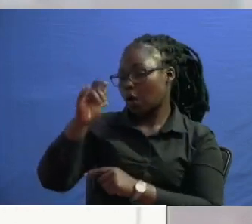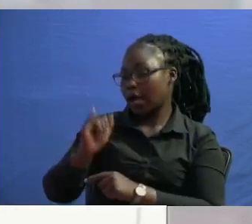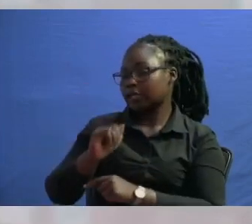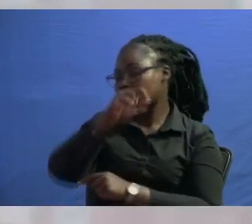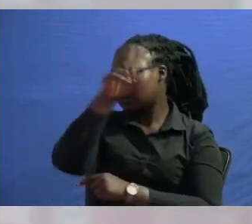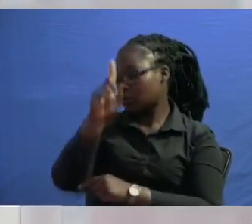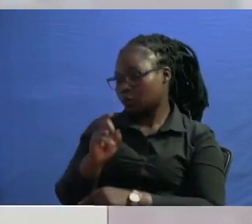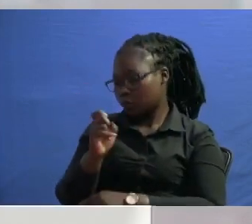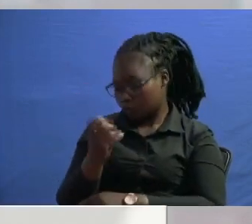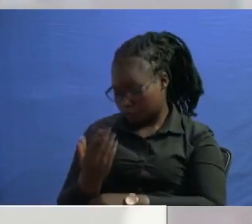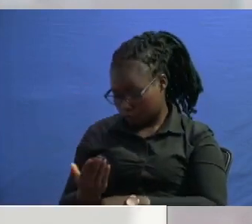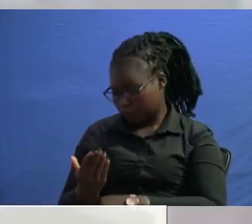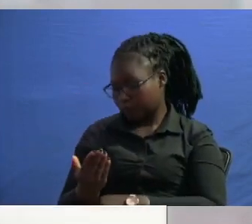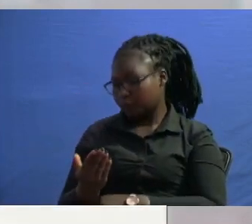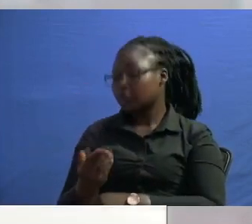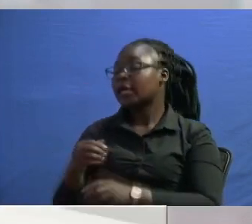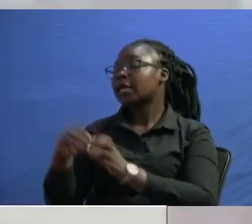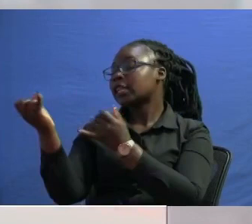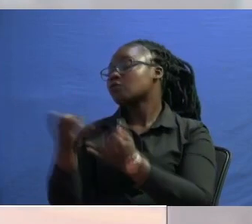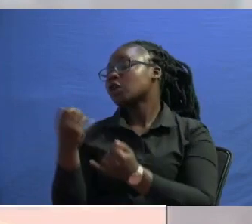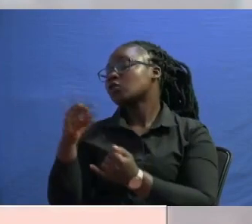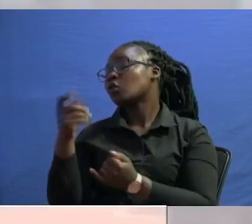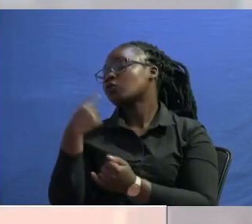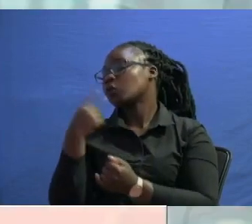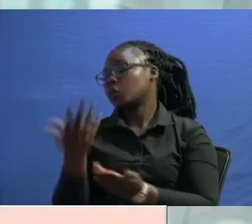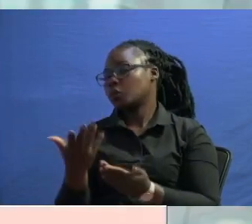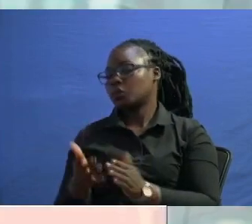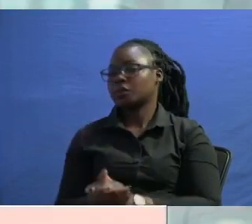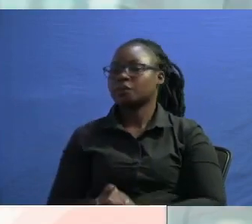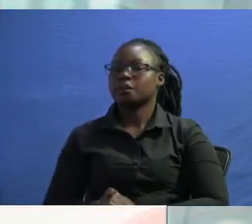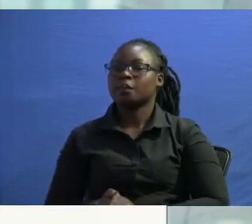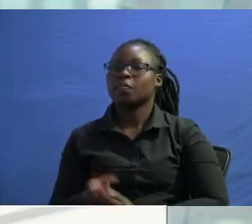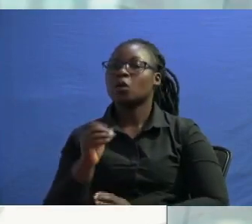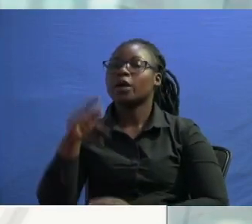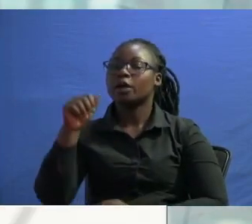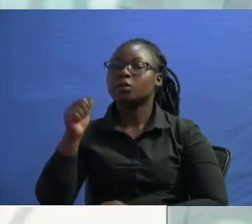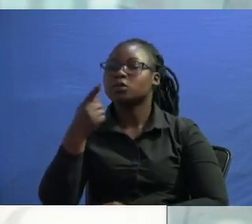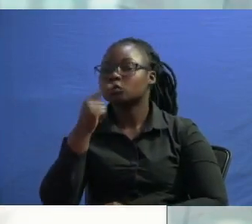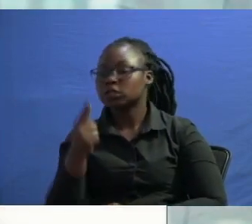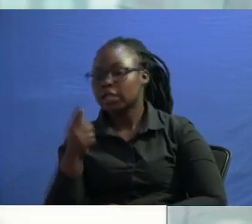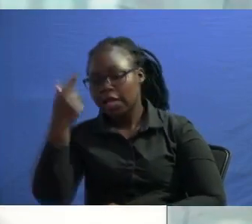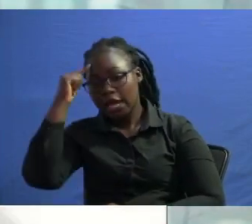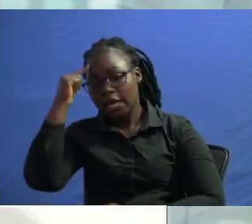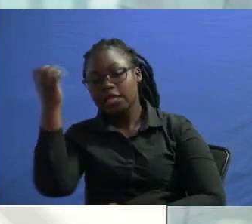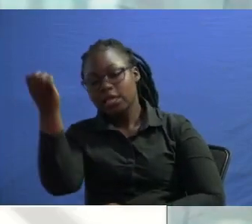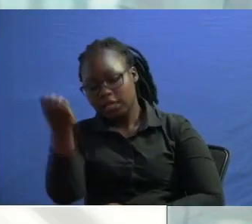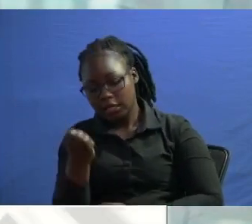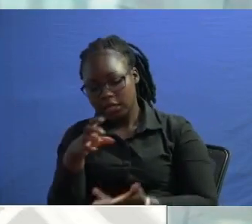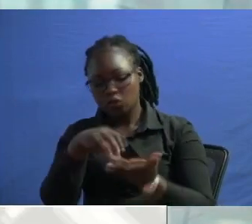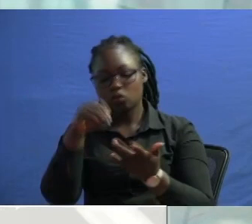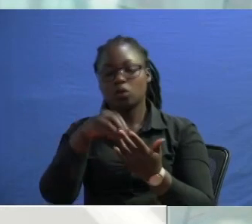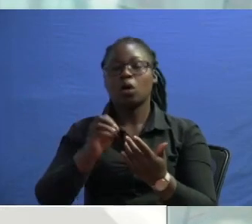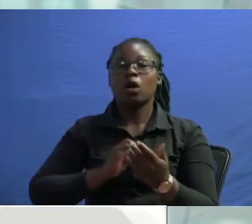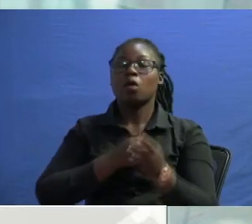as in the invite of who let me tell you i think we need to reevaluate our